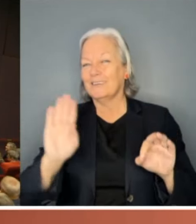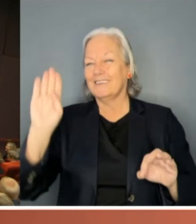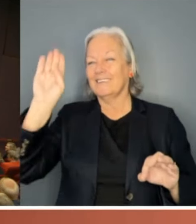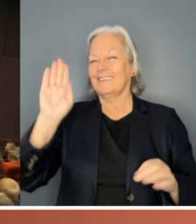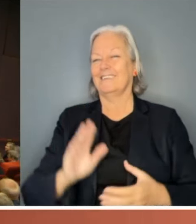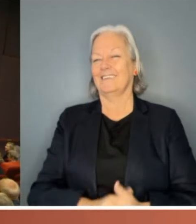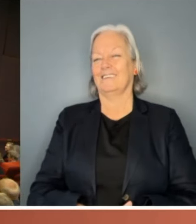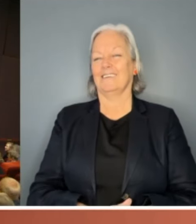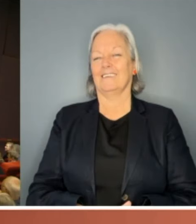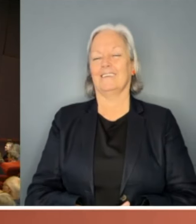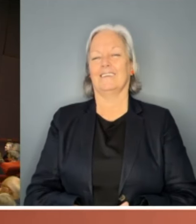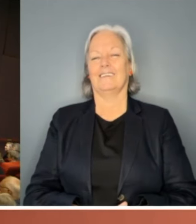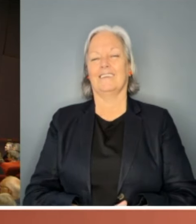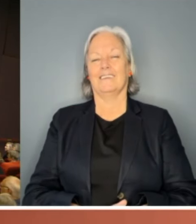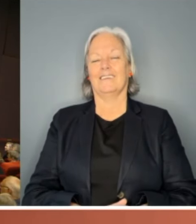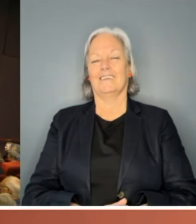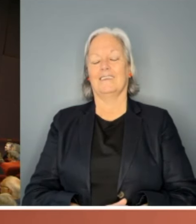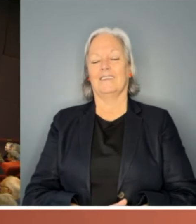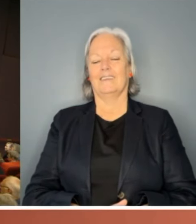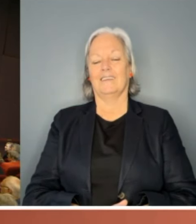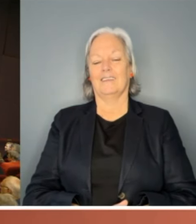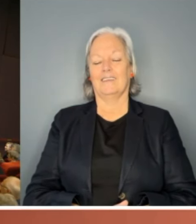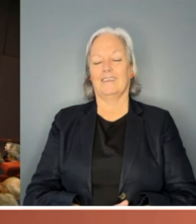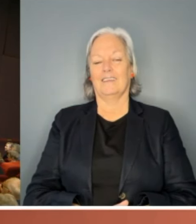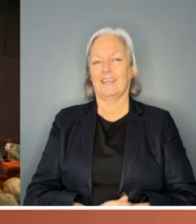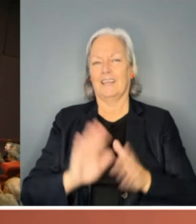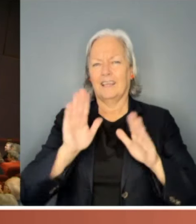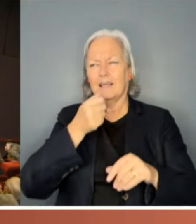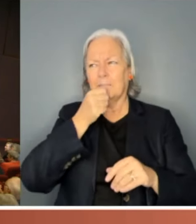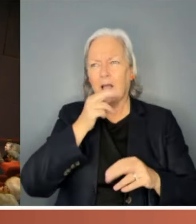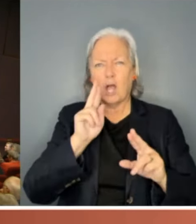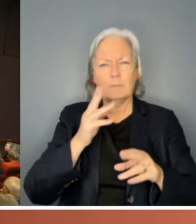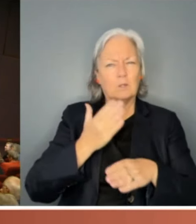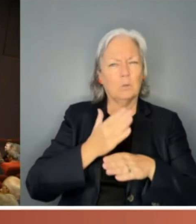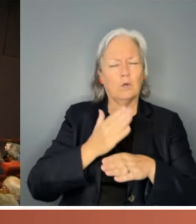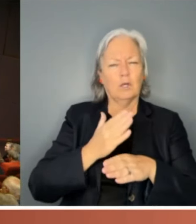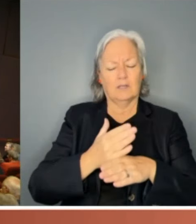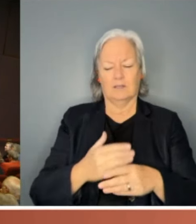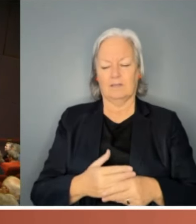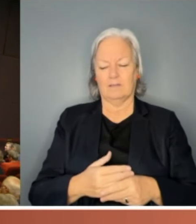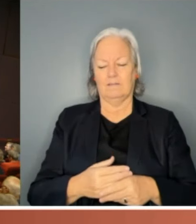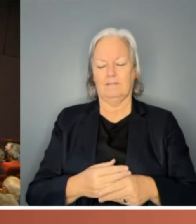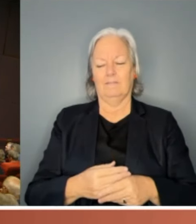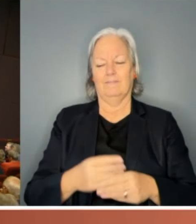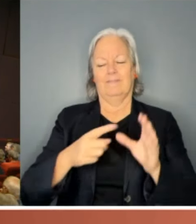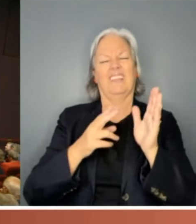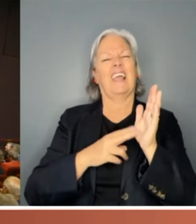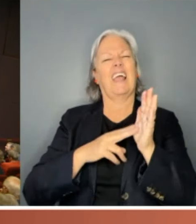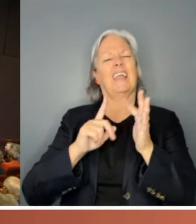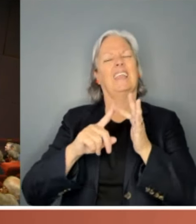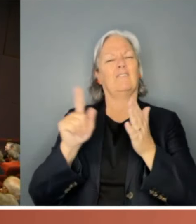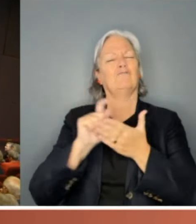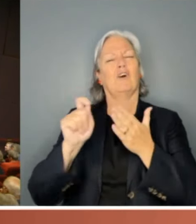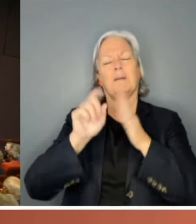Hi there. I'm hoping this is on. So Anna Funder wrote an amazing book recently about the